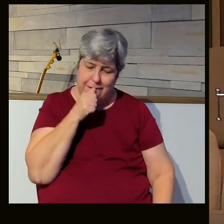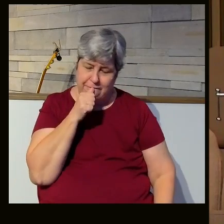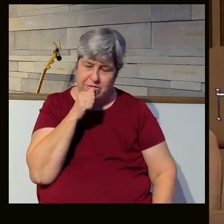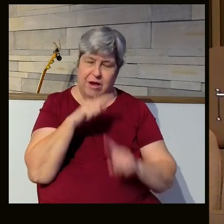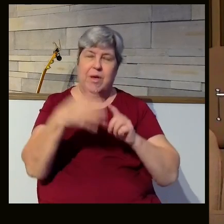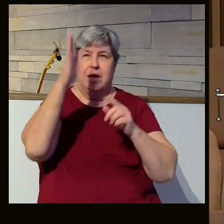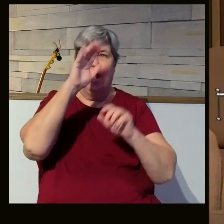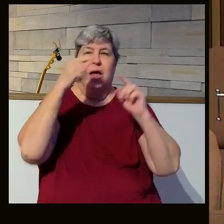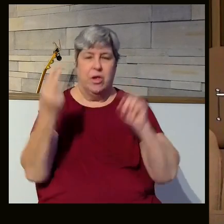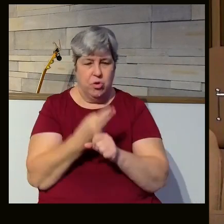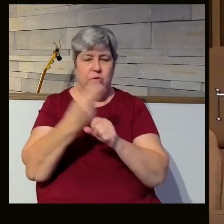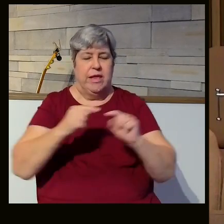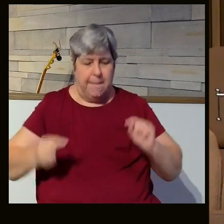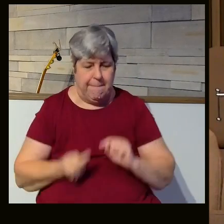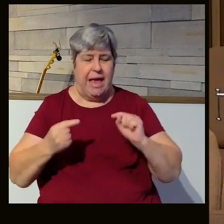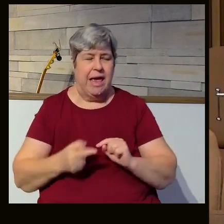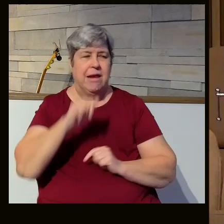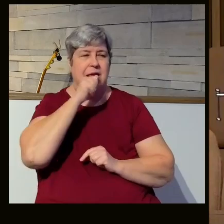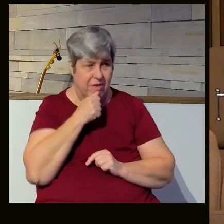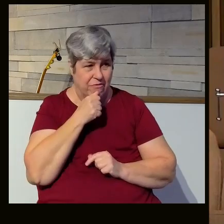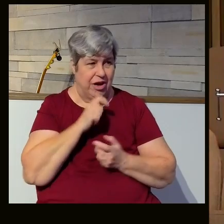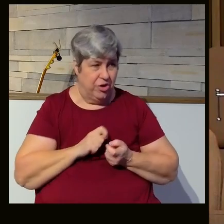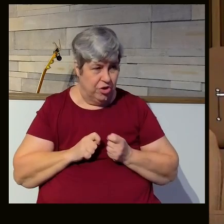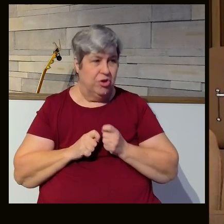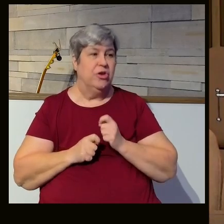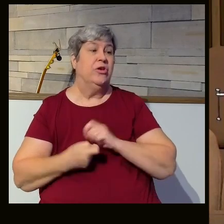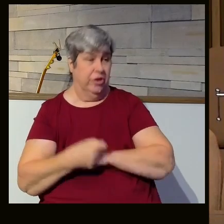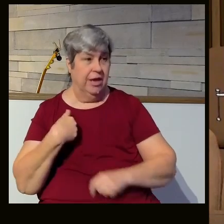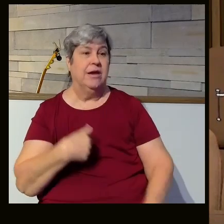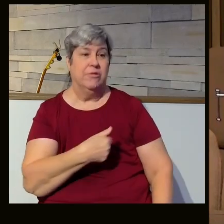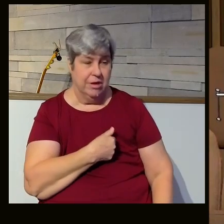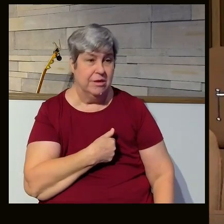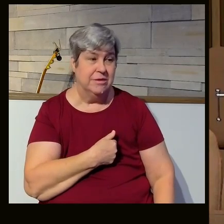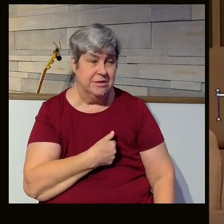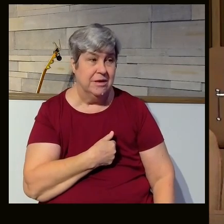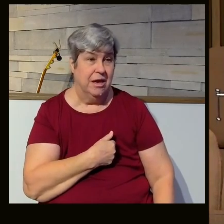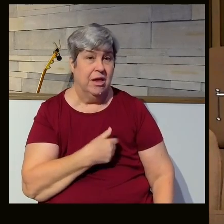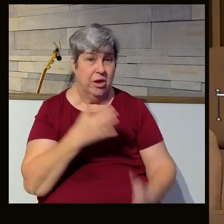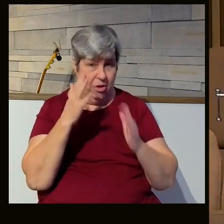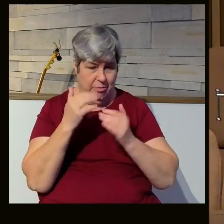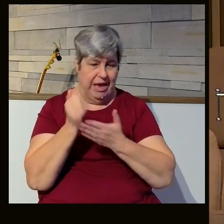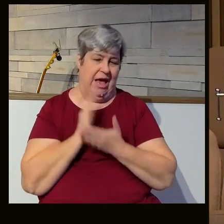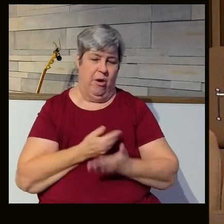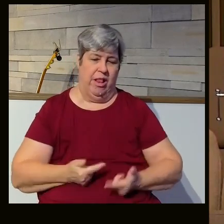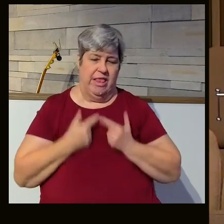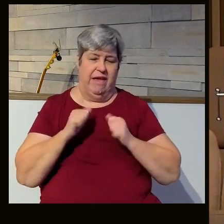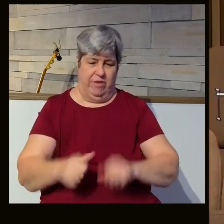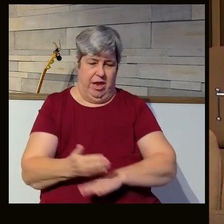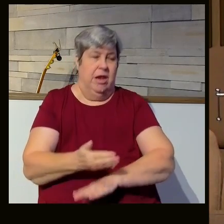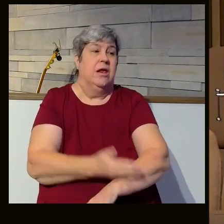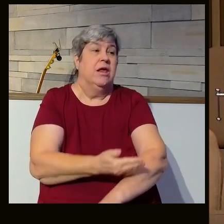uses pain and suffering as a crucible to bring changes in our lives. And usually so that our lives can be the better